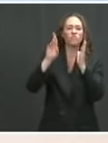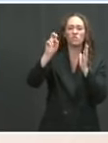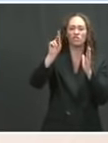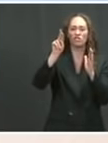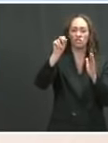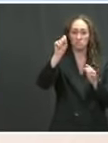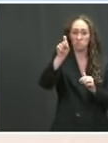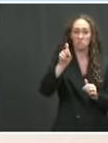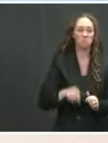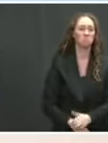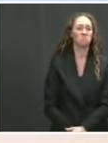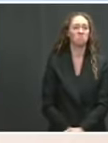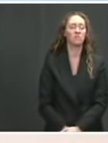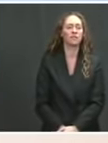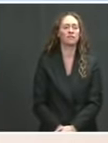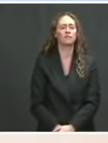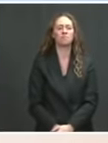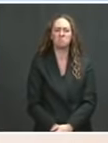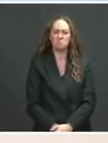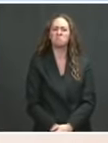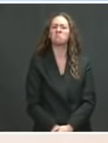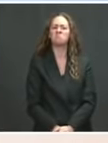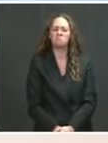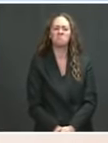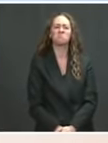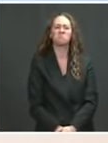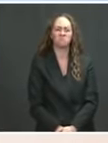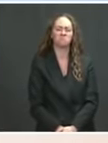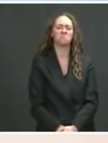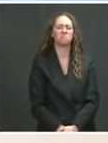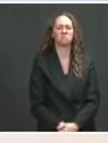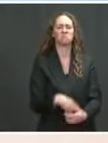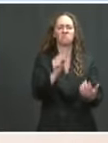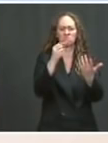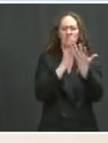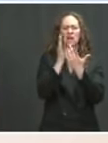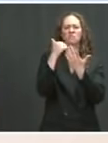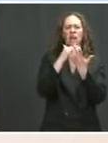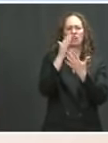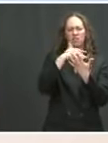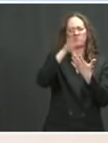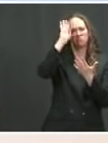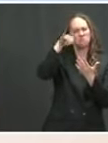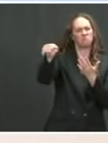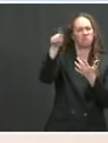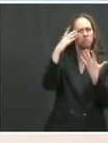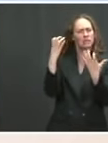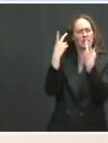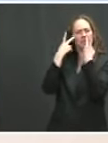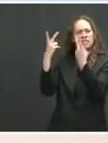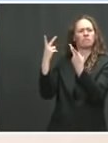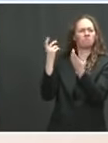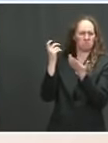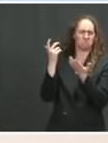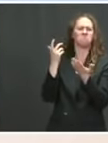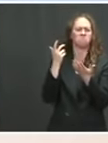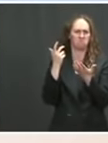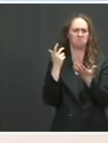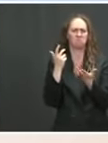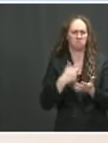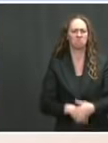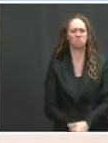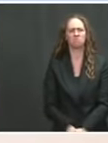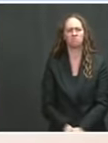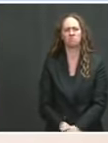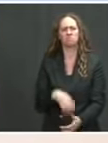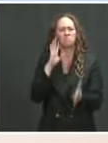expects. The tax returns of the President, I'll have to double check on the Vice President, but I would expect those will be out soon. But